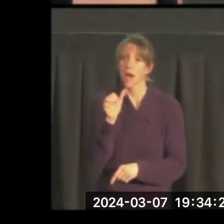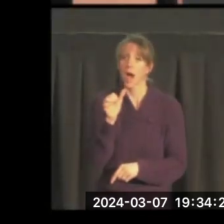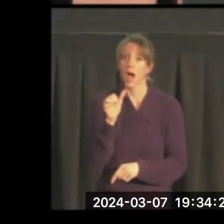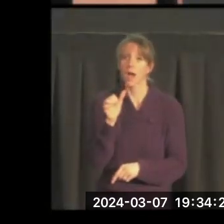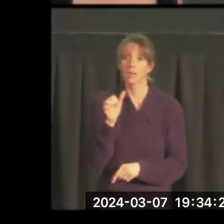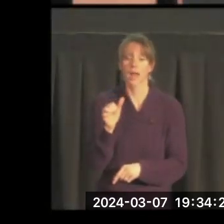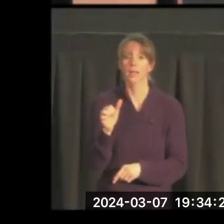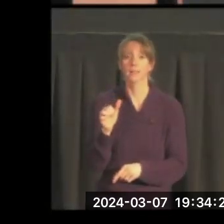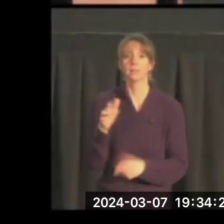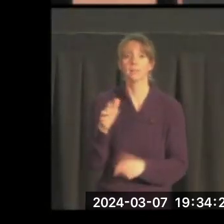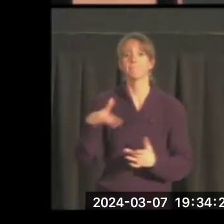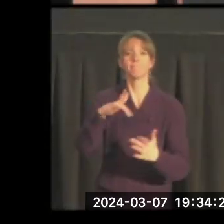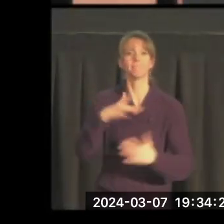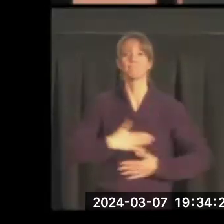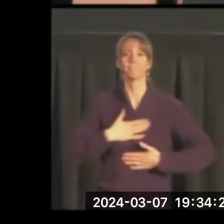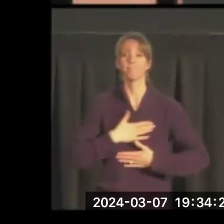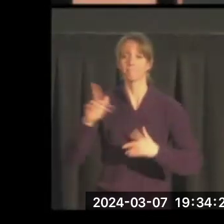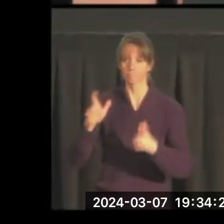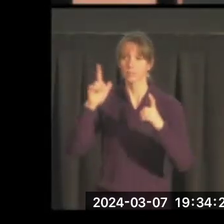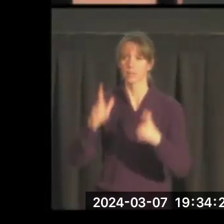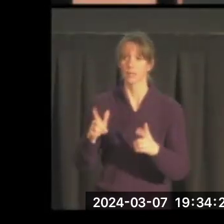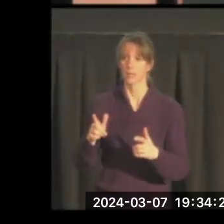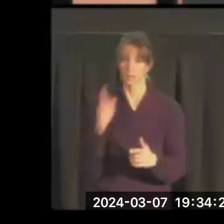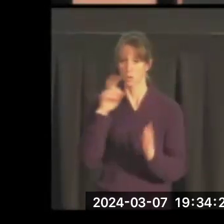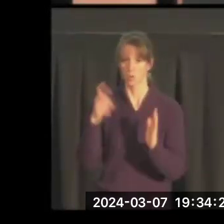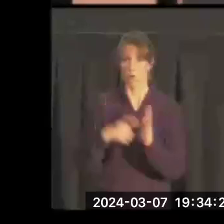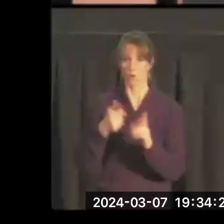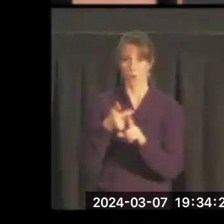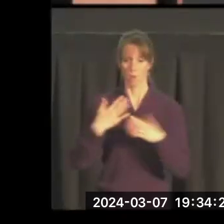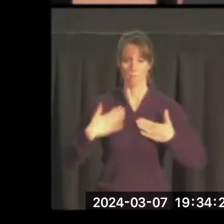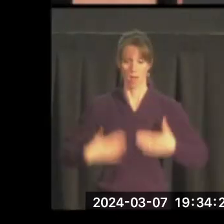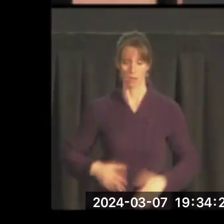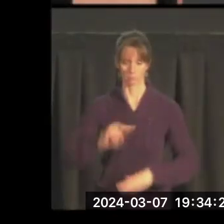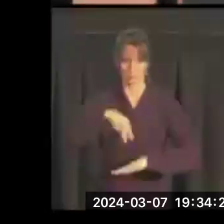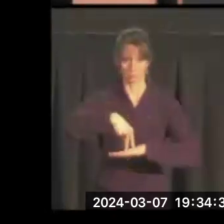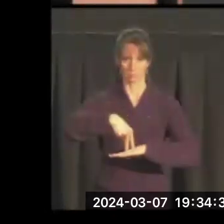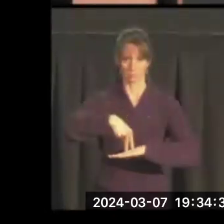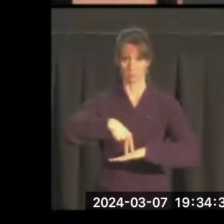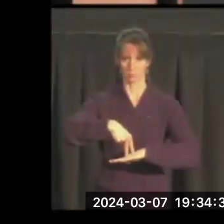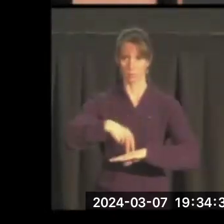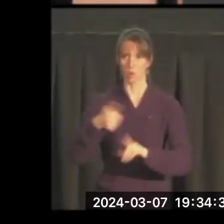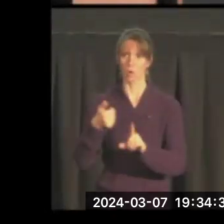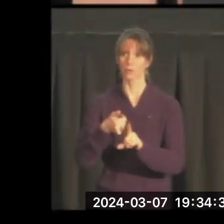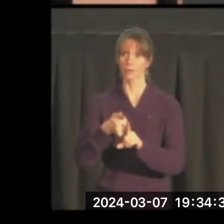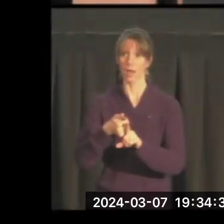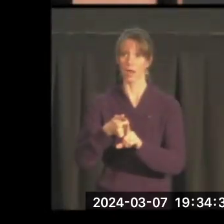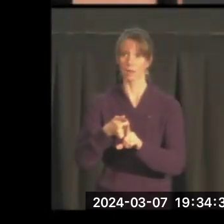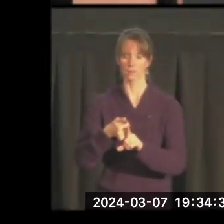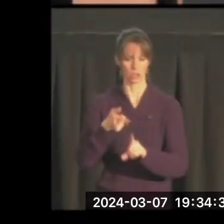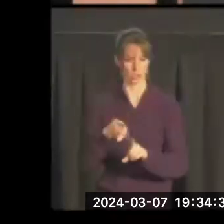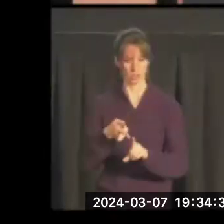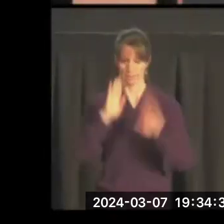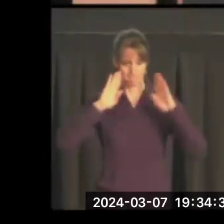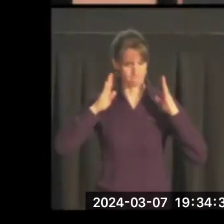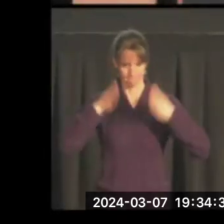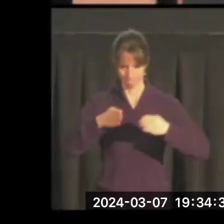shot, right? You can tell just by her body posture that she's there to do something.